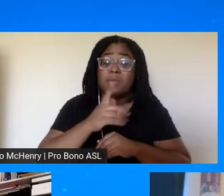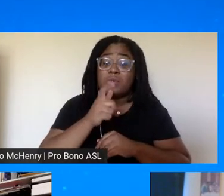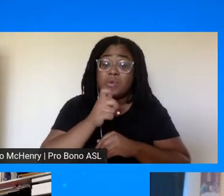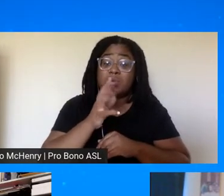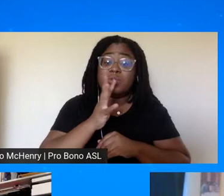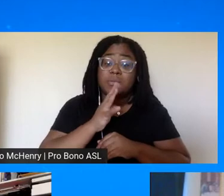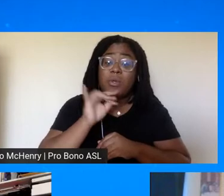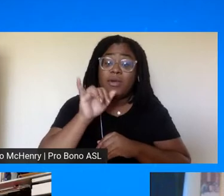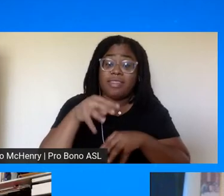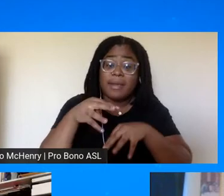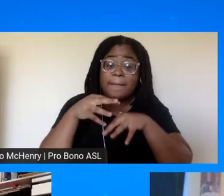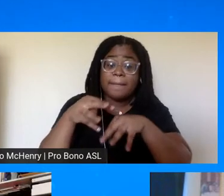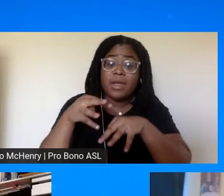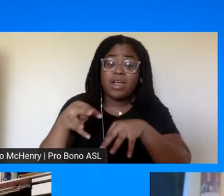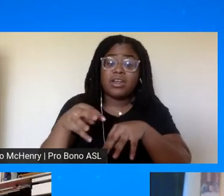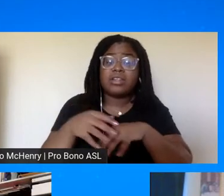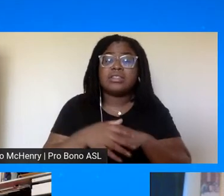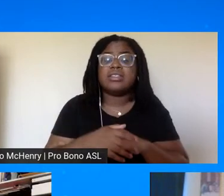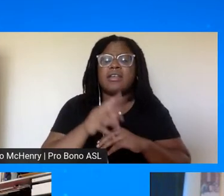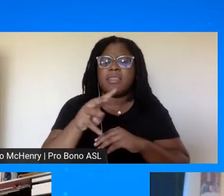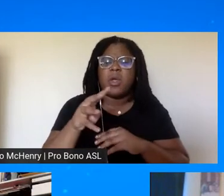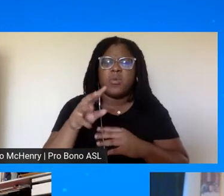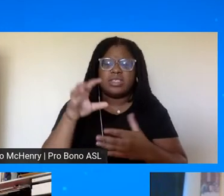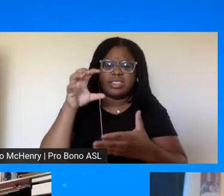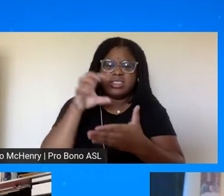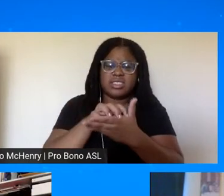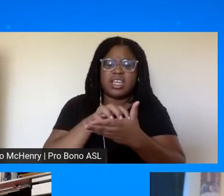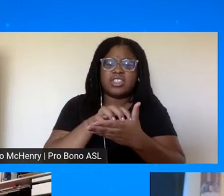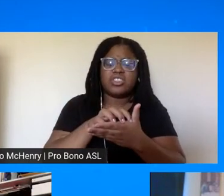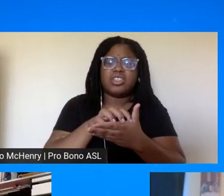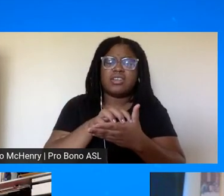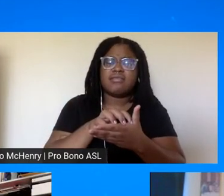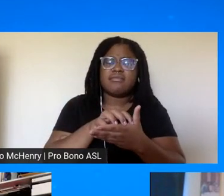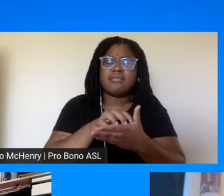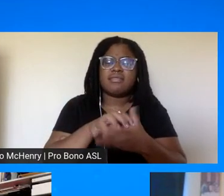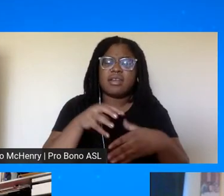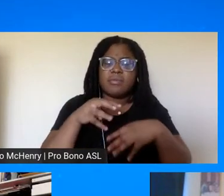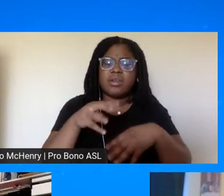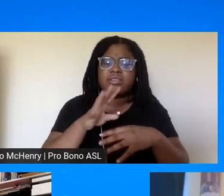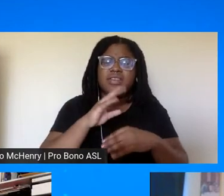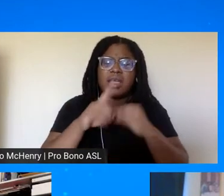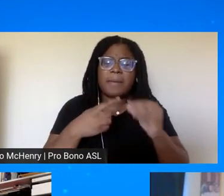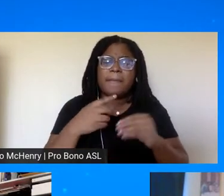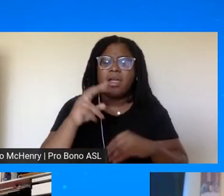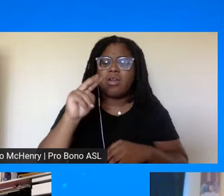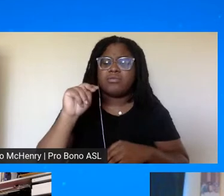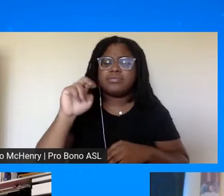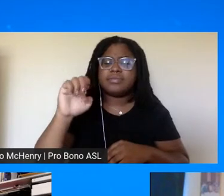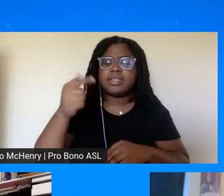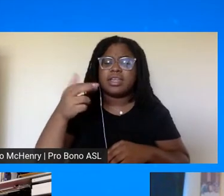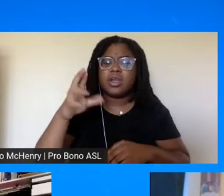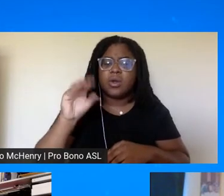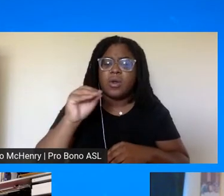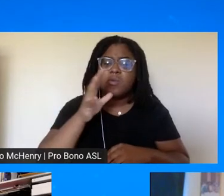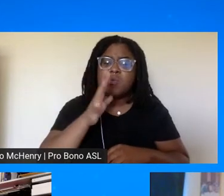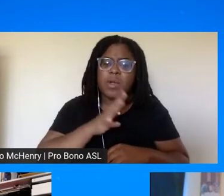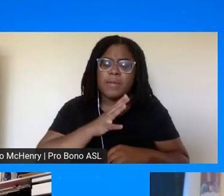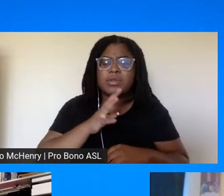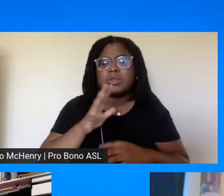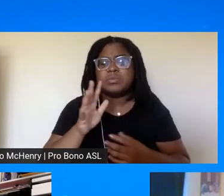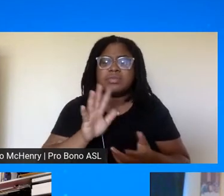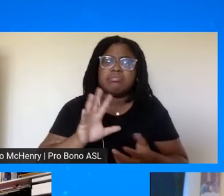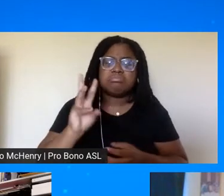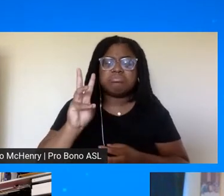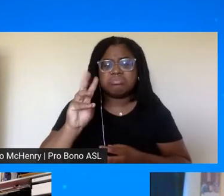march there was a section on the program of the march which was a tribute to negro women and there were about six women listed there and so